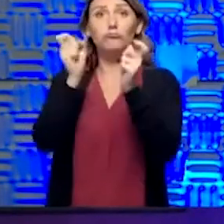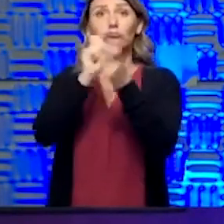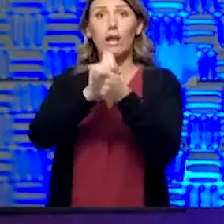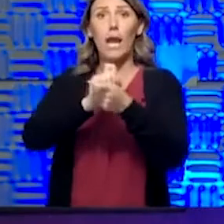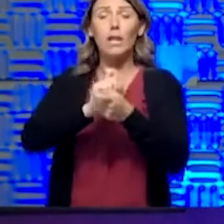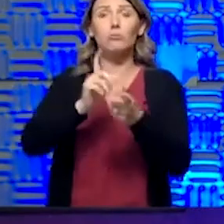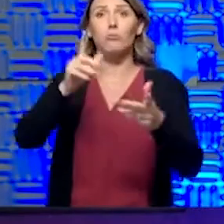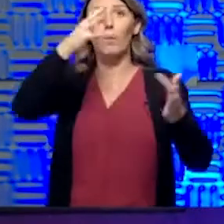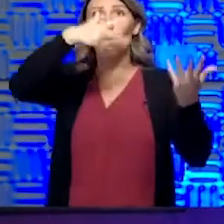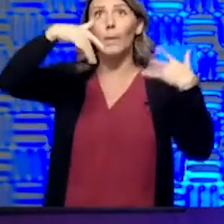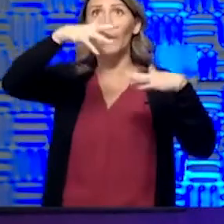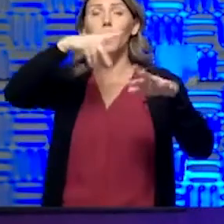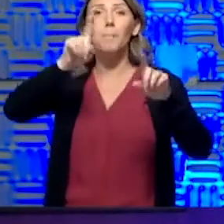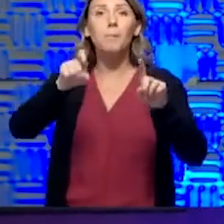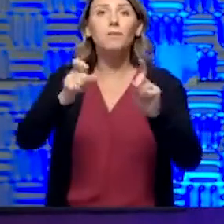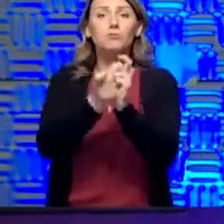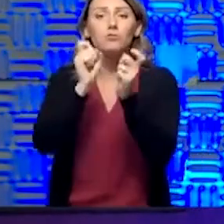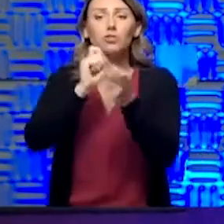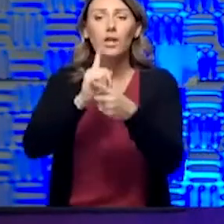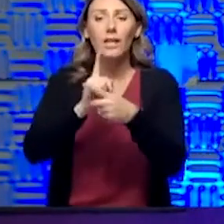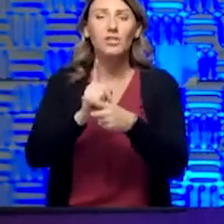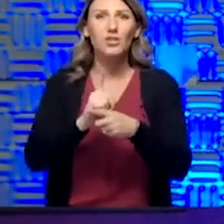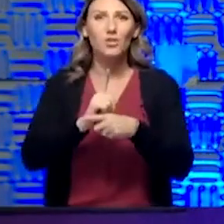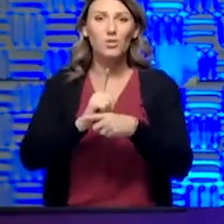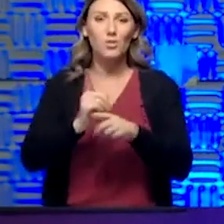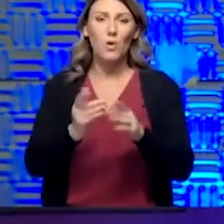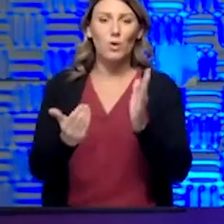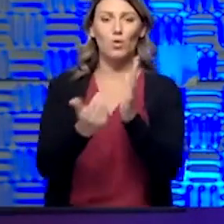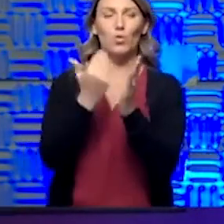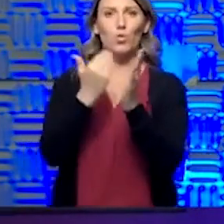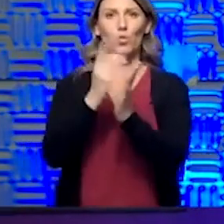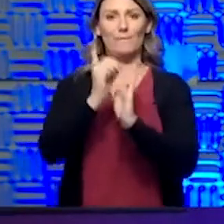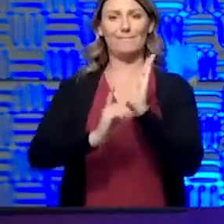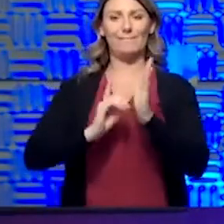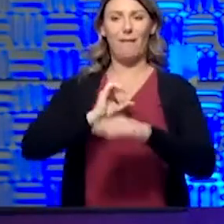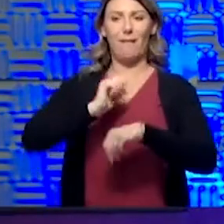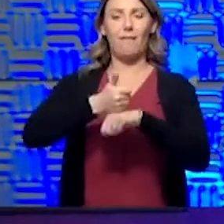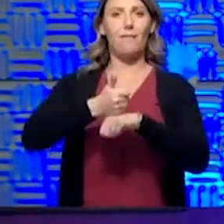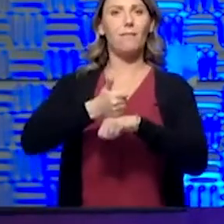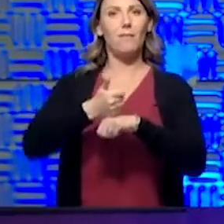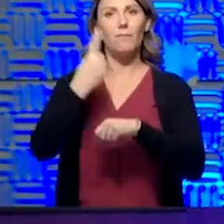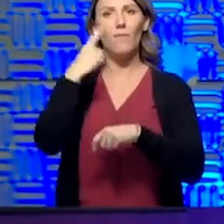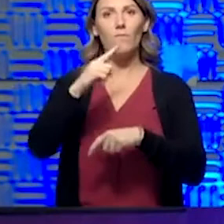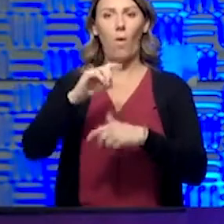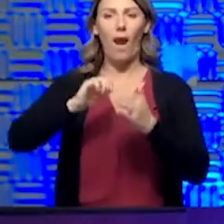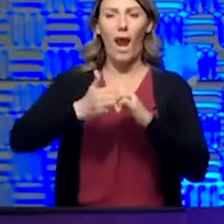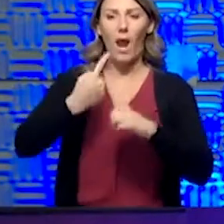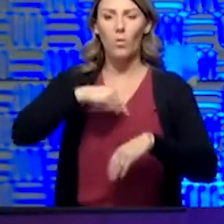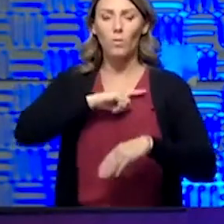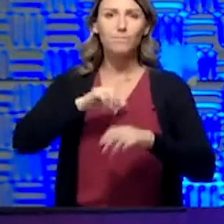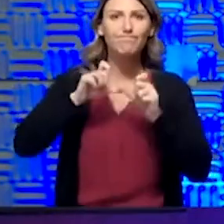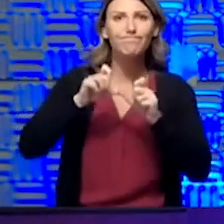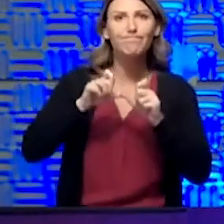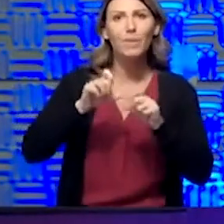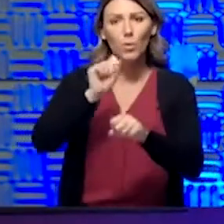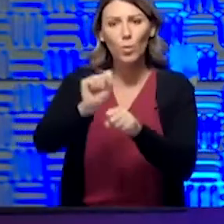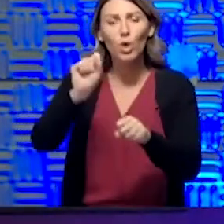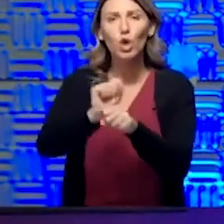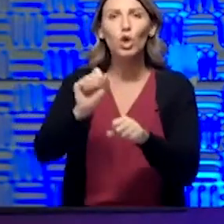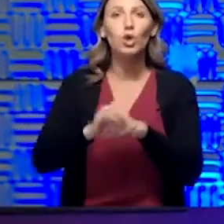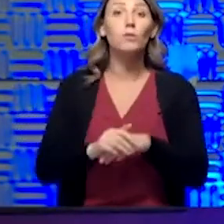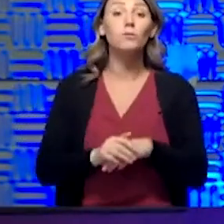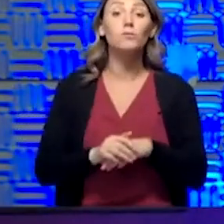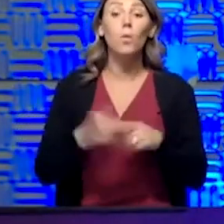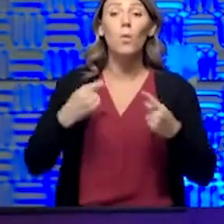that has gone on to redesigning the workflow. And what we know is this, as health systems begin to reopen across